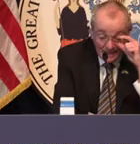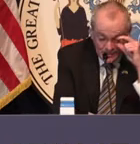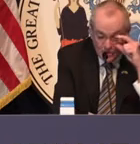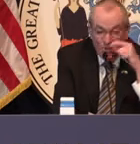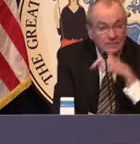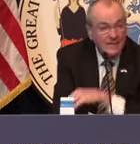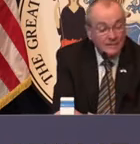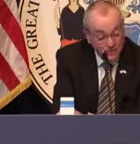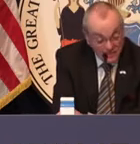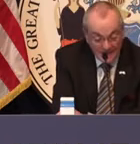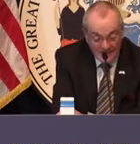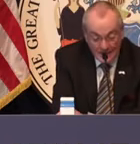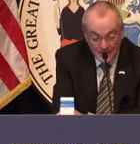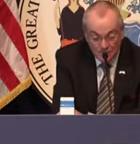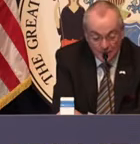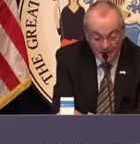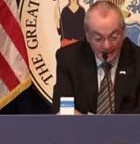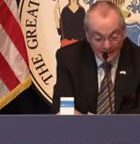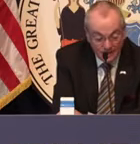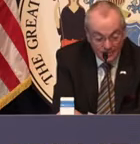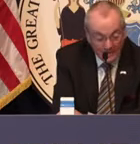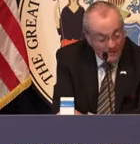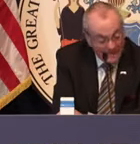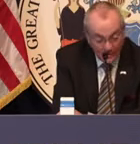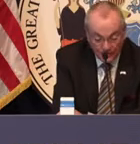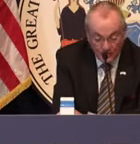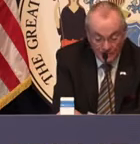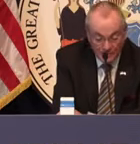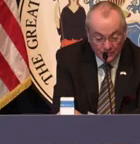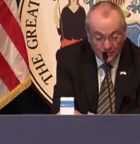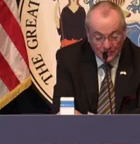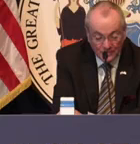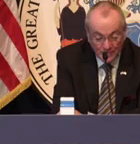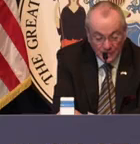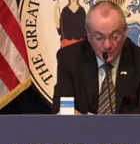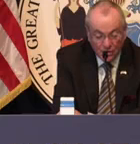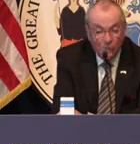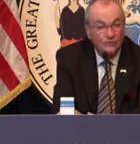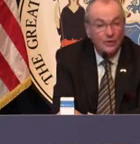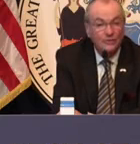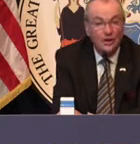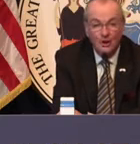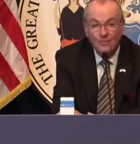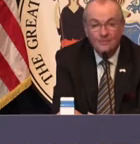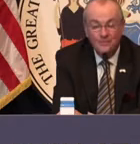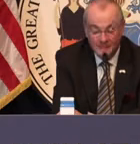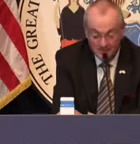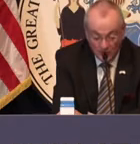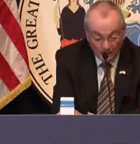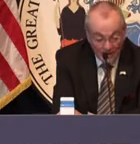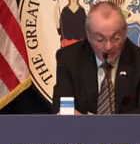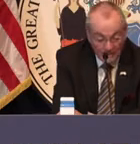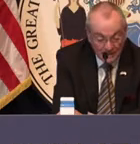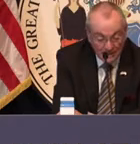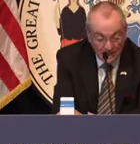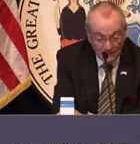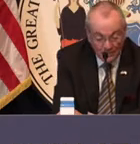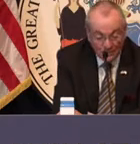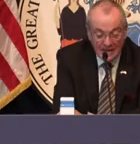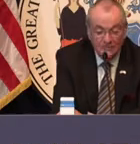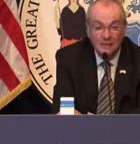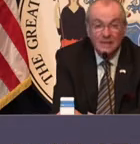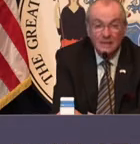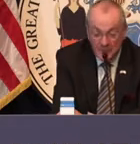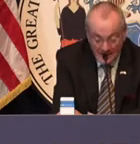He left his hometown to study at Gettysburg College, but everything else about Bill's life was always close to home. For example, he met the